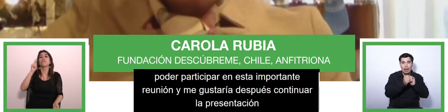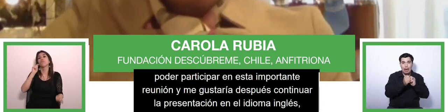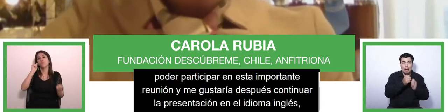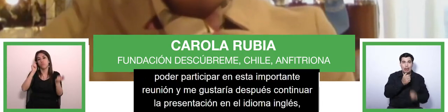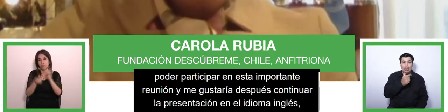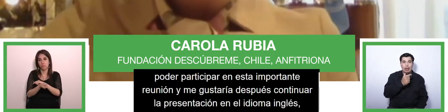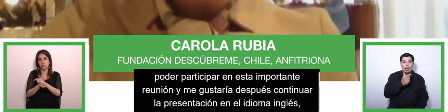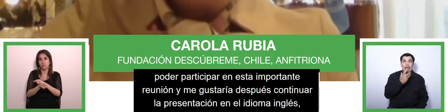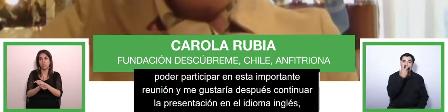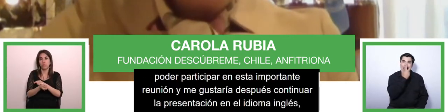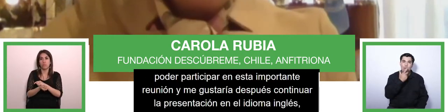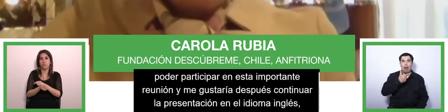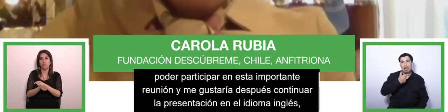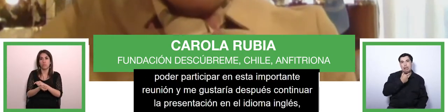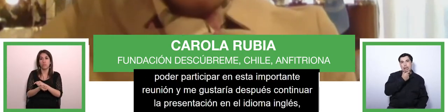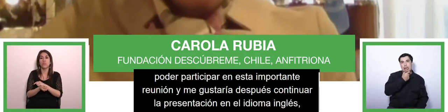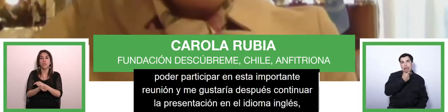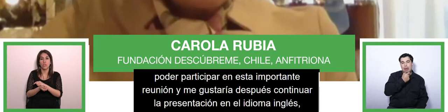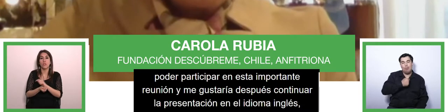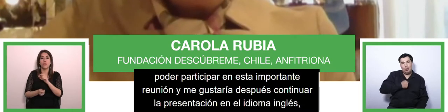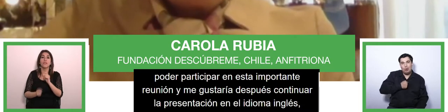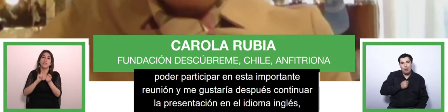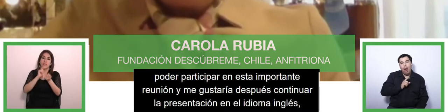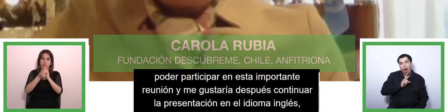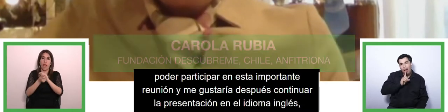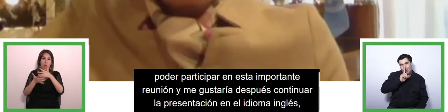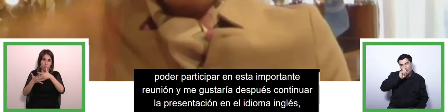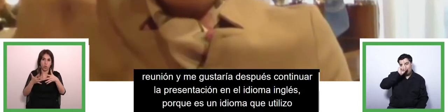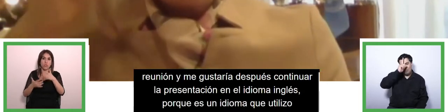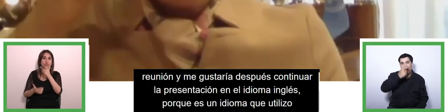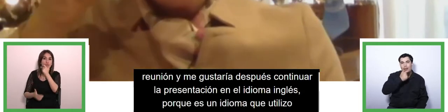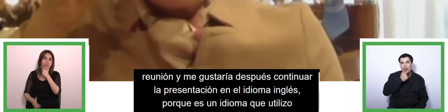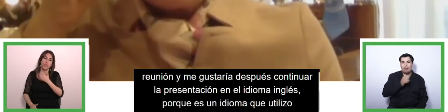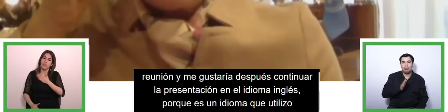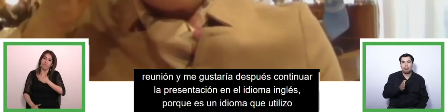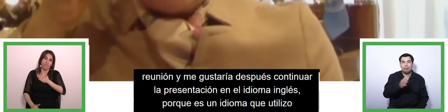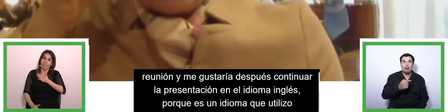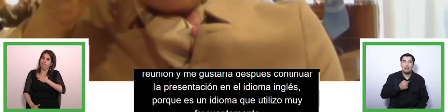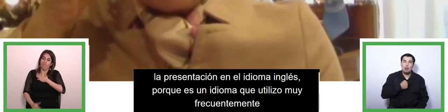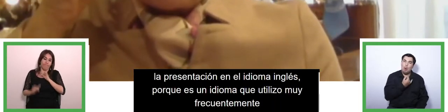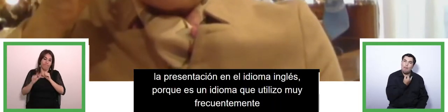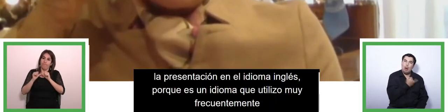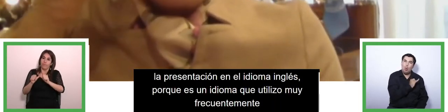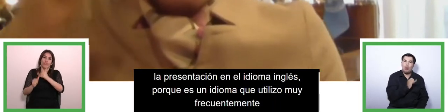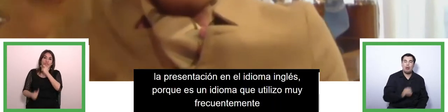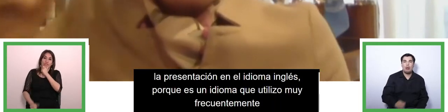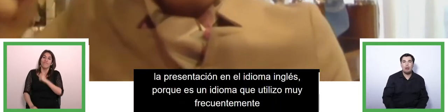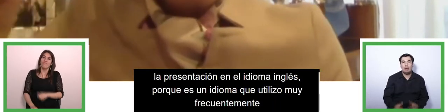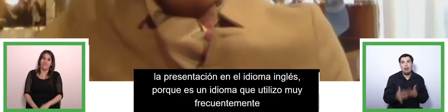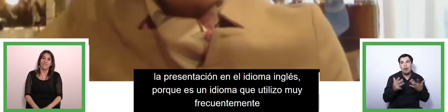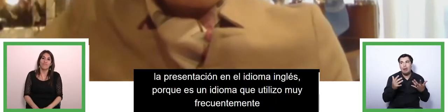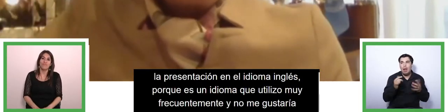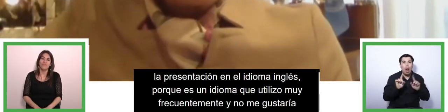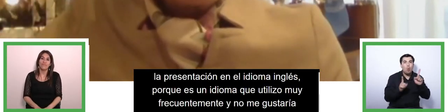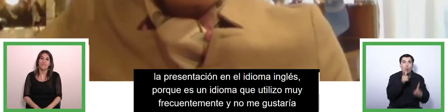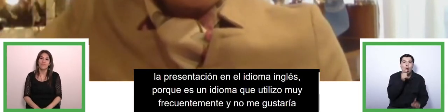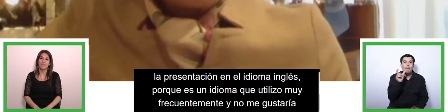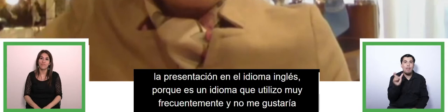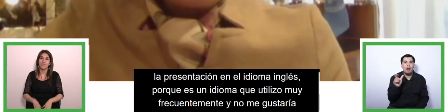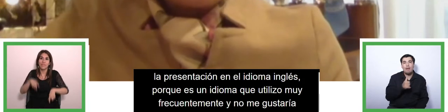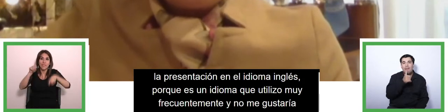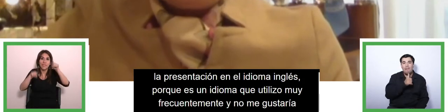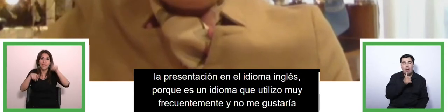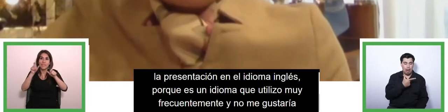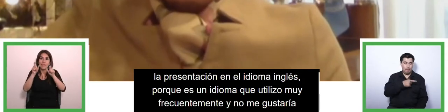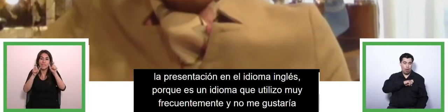it's a language that i use frequently and i would not like to to